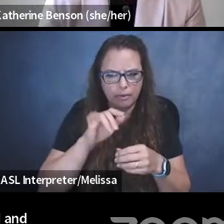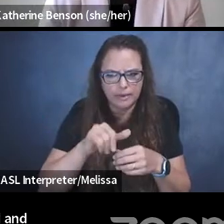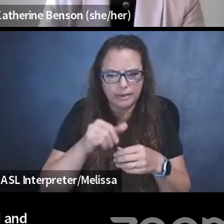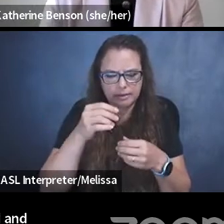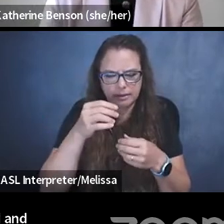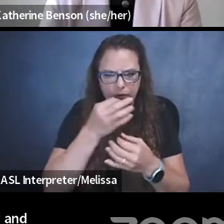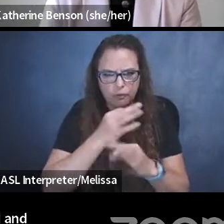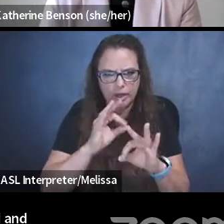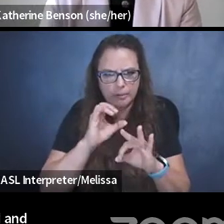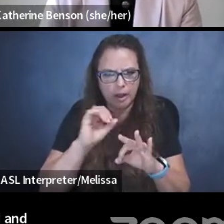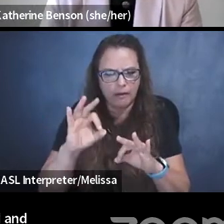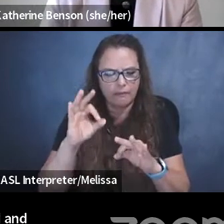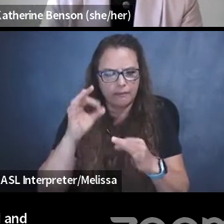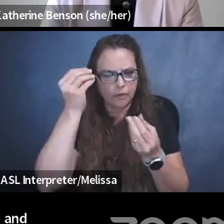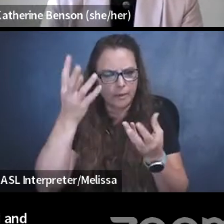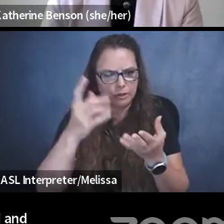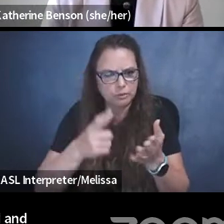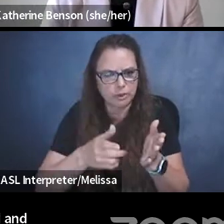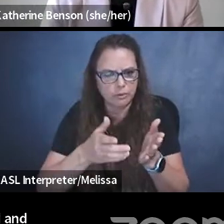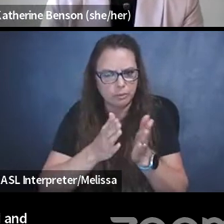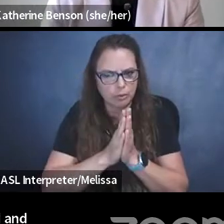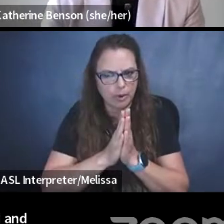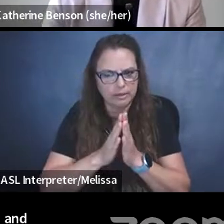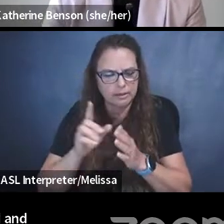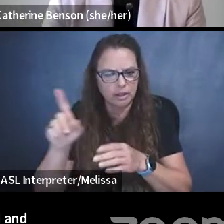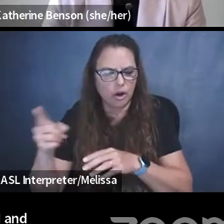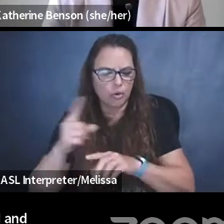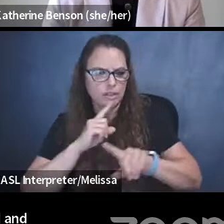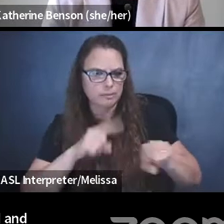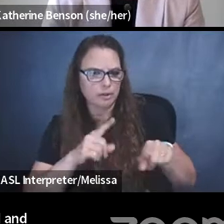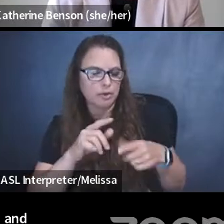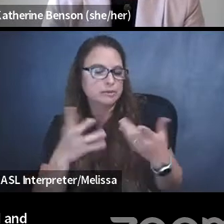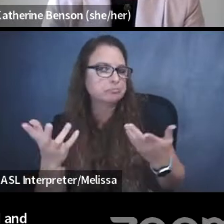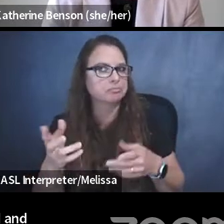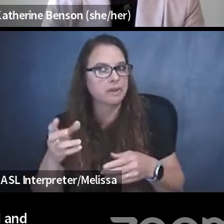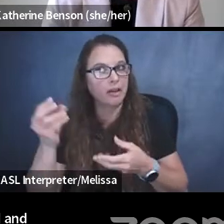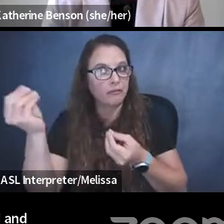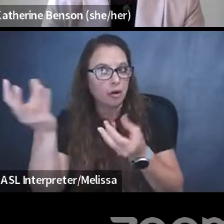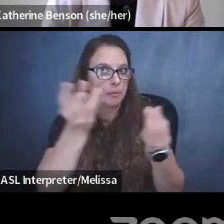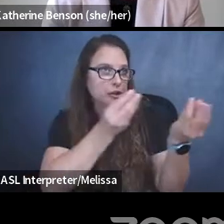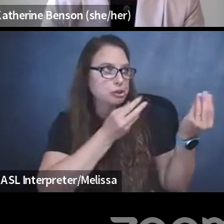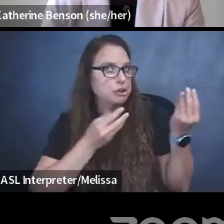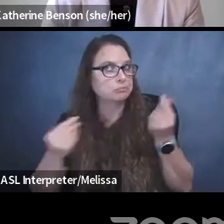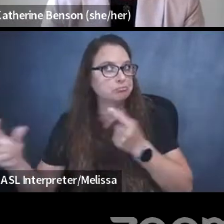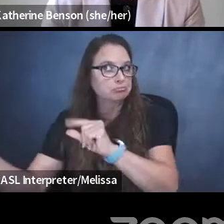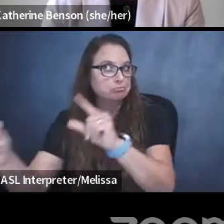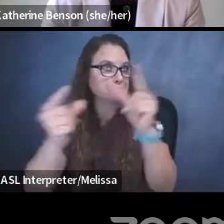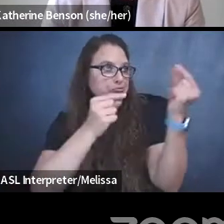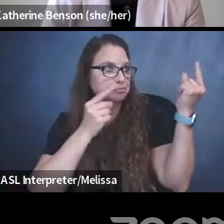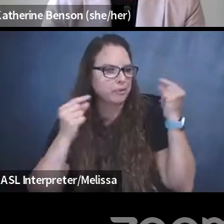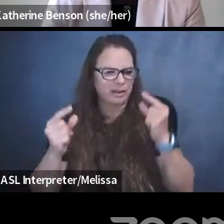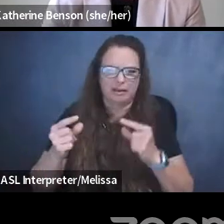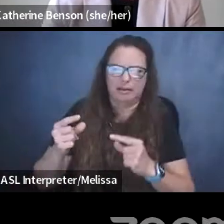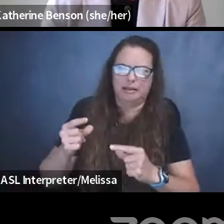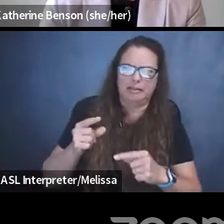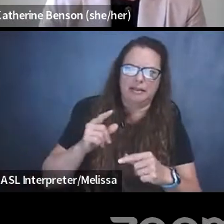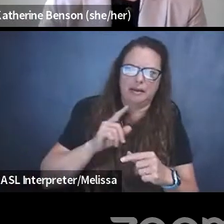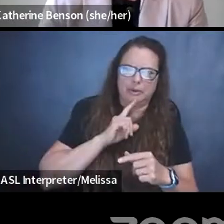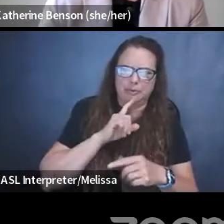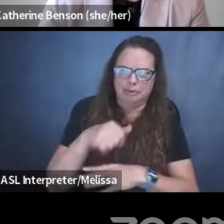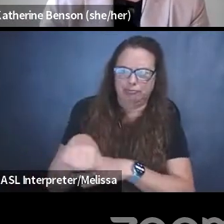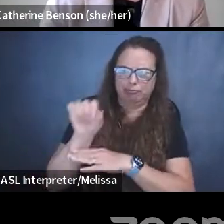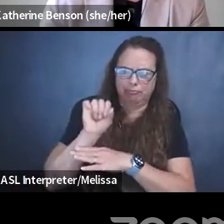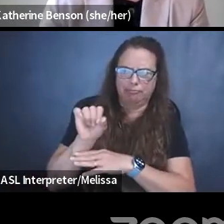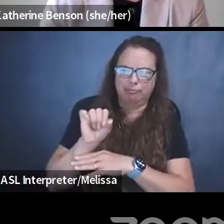requests, her only response was, you know, information gets around, which was kind of a jarring, eerie response that, I